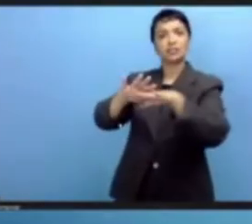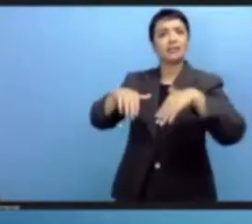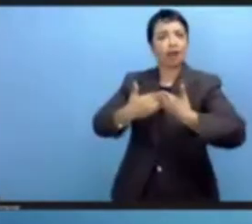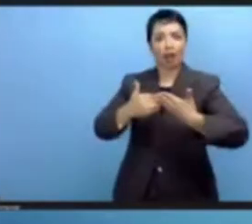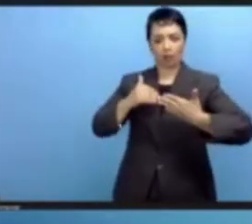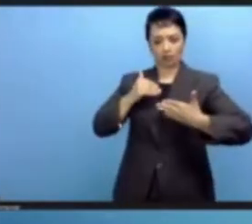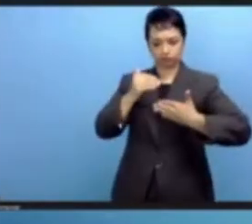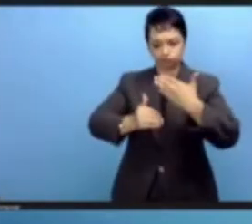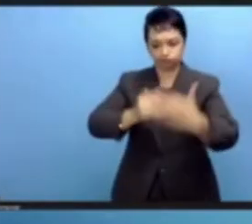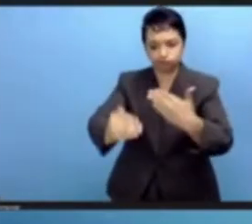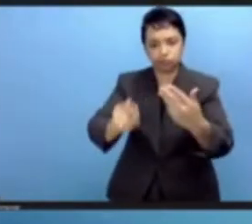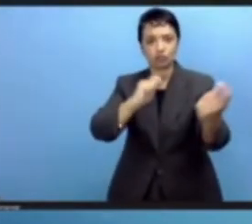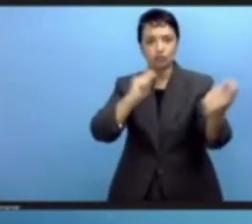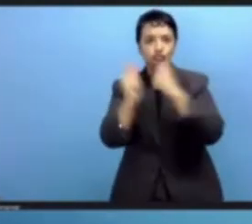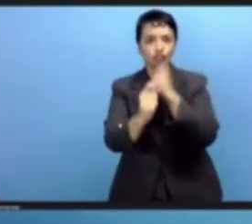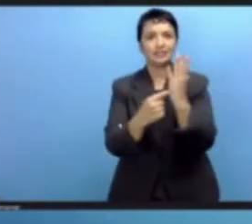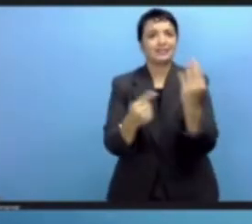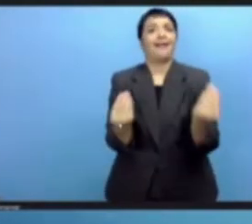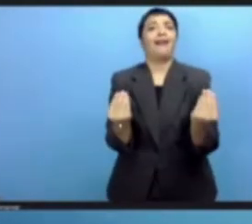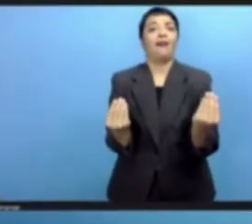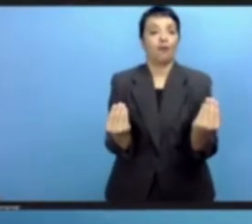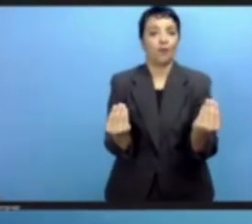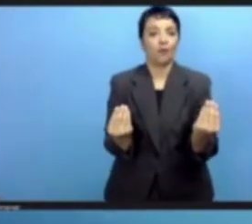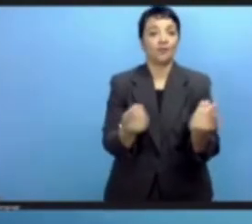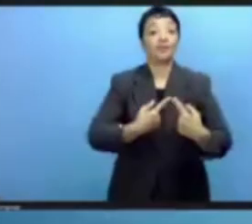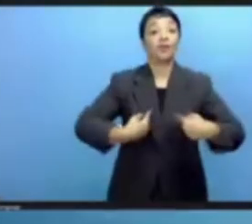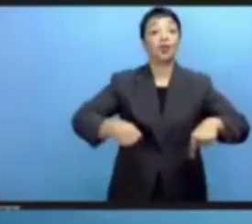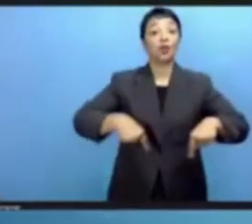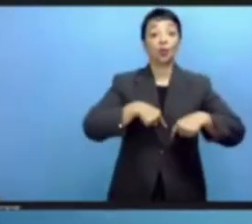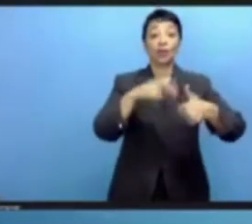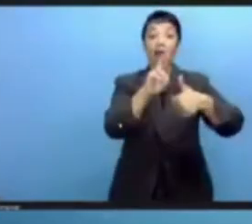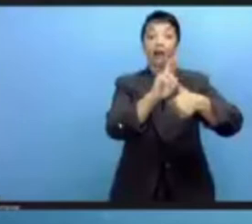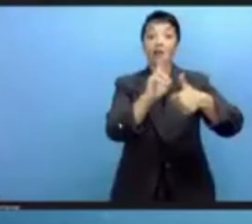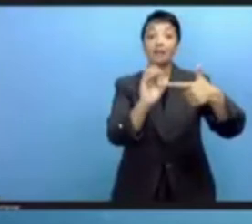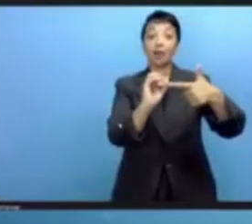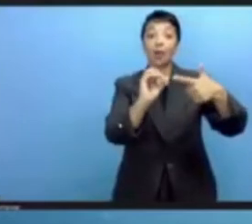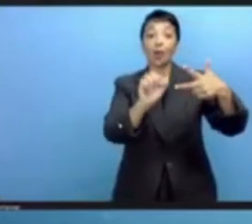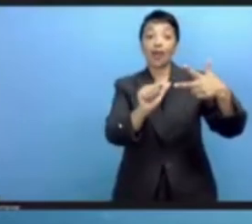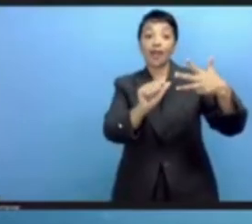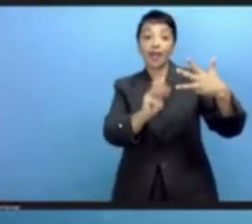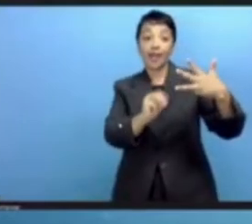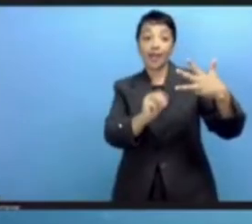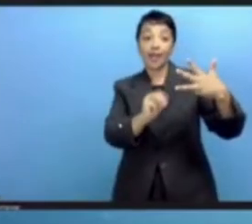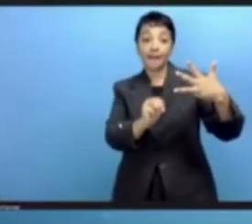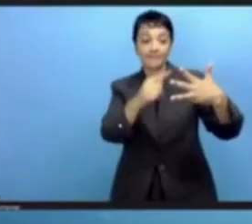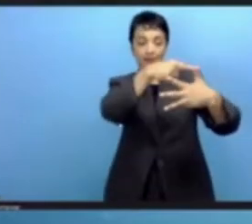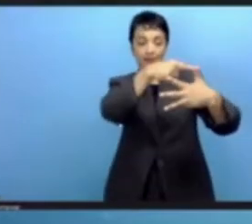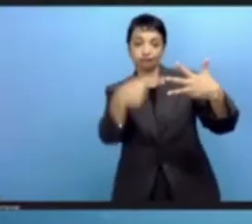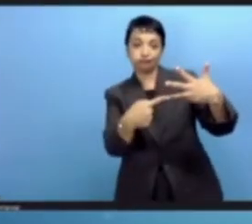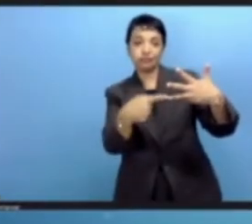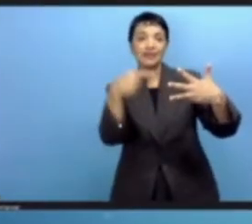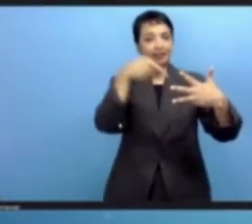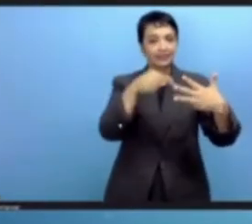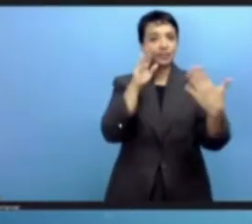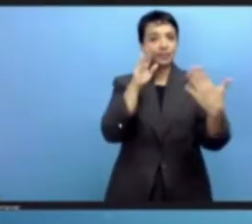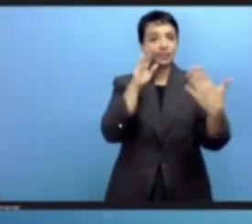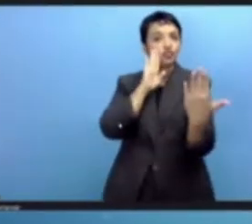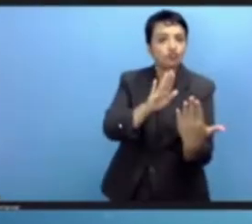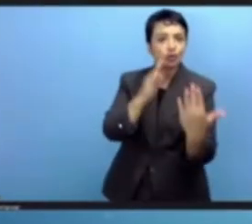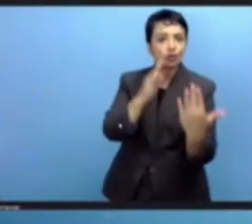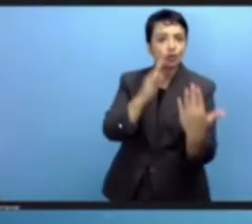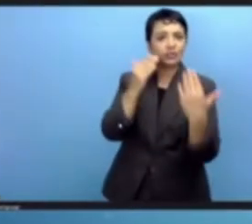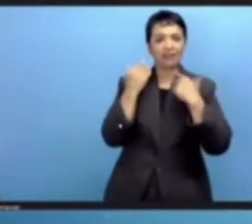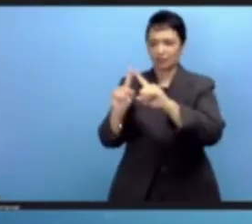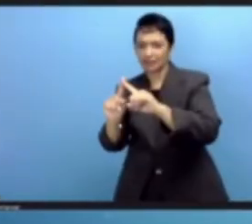Again, our Rome X approach, which is very much cross-cutting in terms of topics, including gender